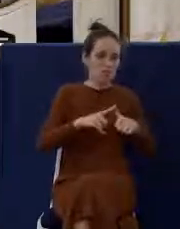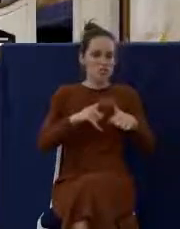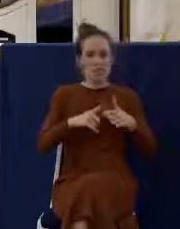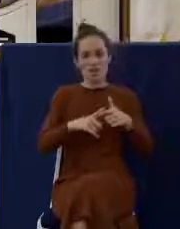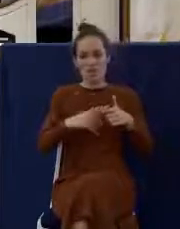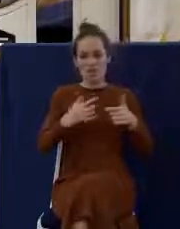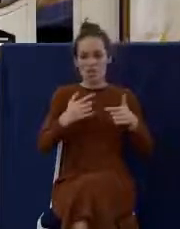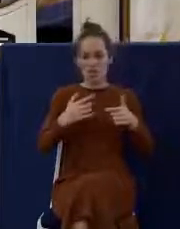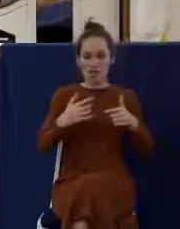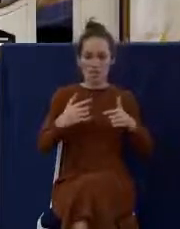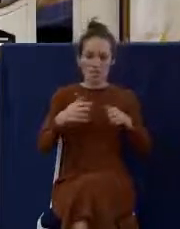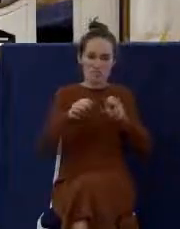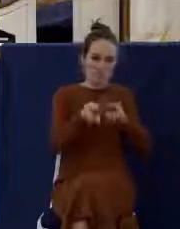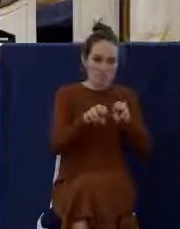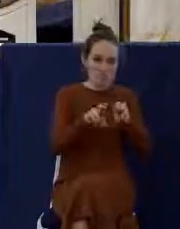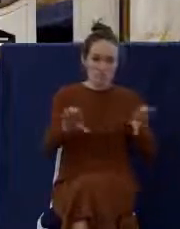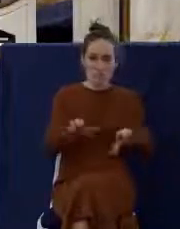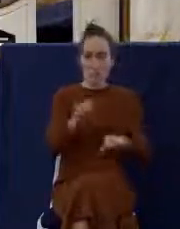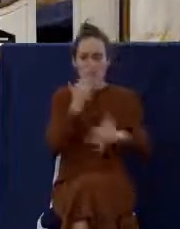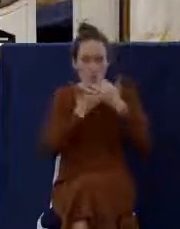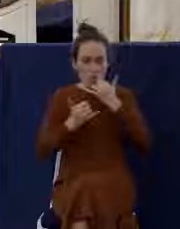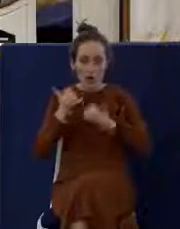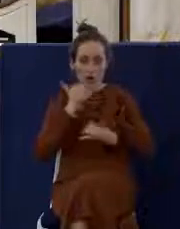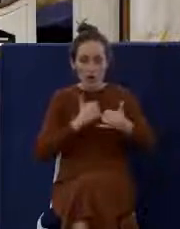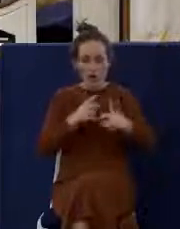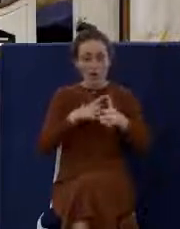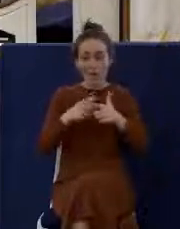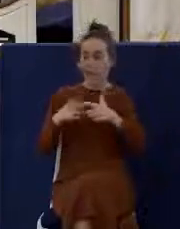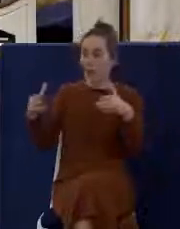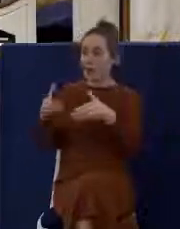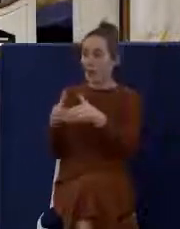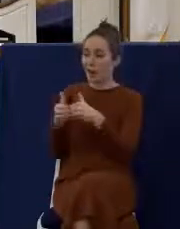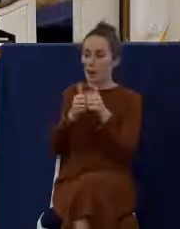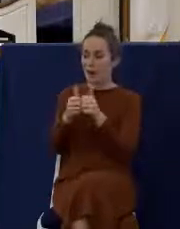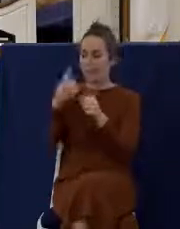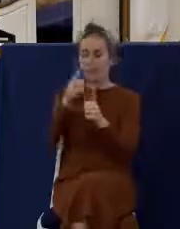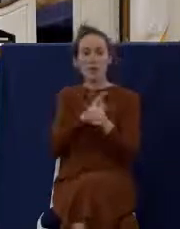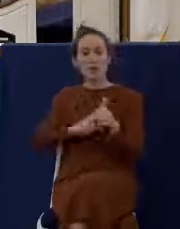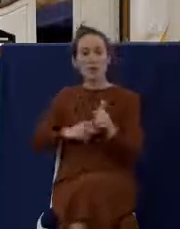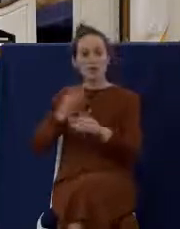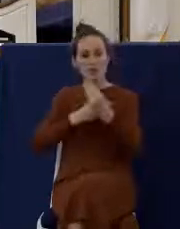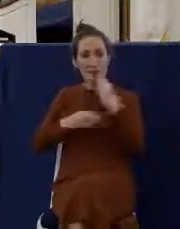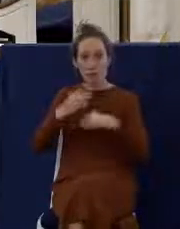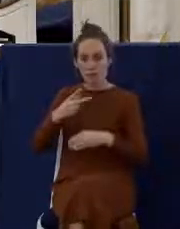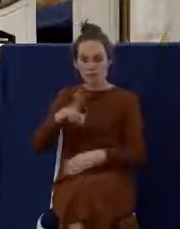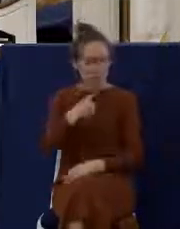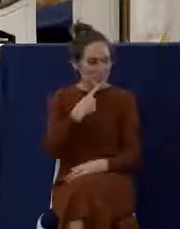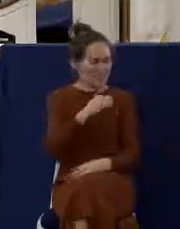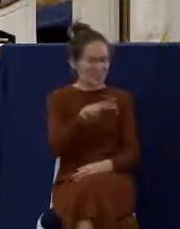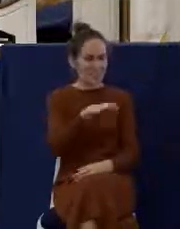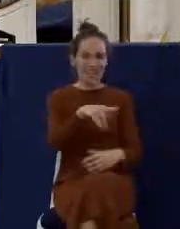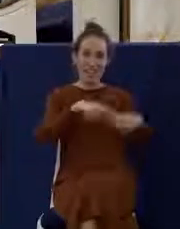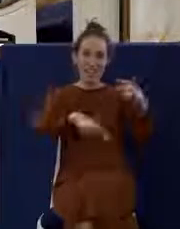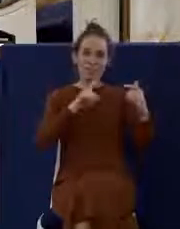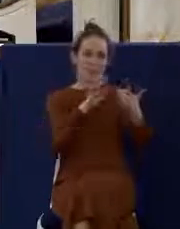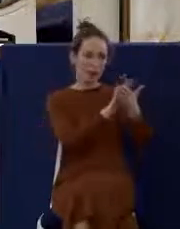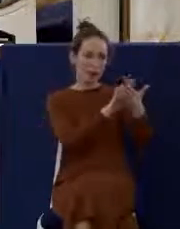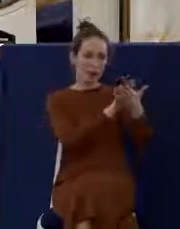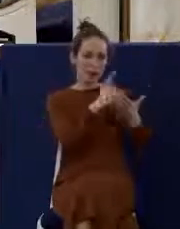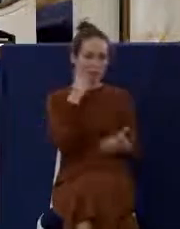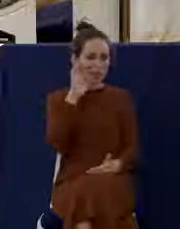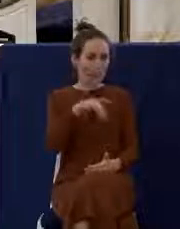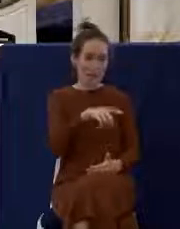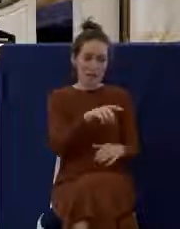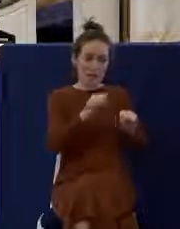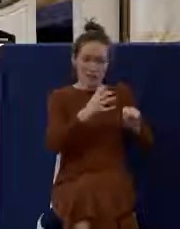That's why Paul said, I don't praise you in this. You need to come together. It's not for the better. It's for the worse. You can leave church in a worse